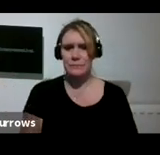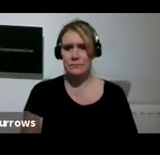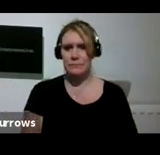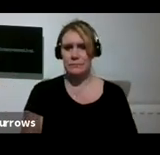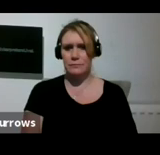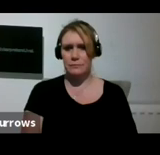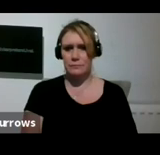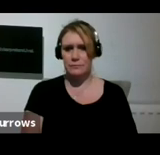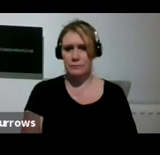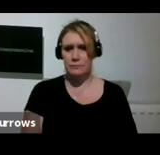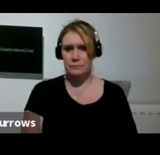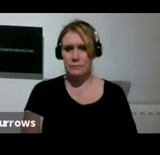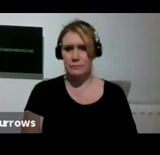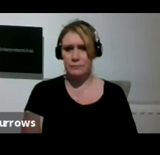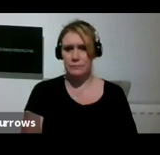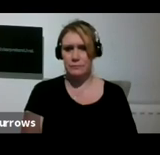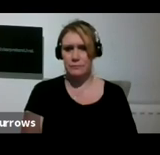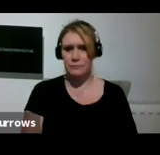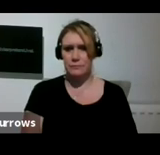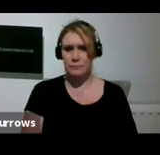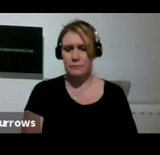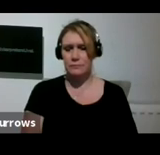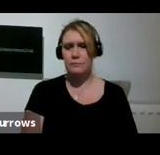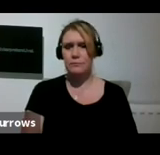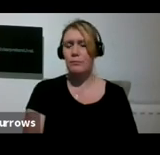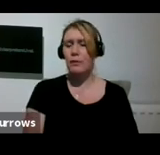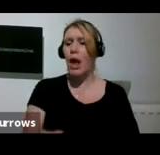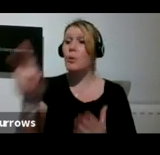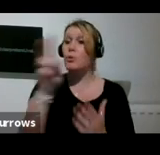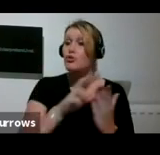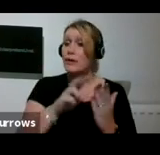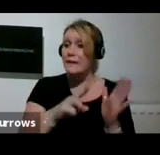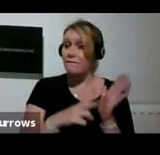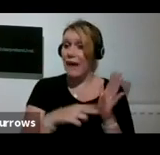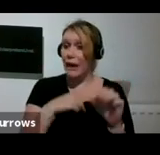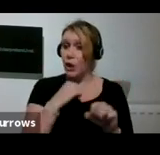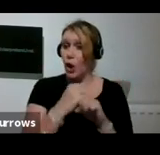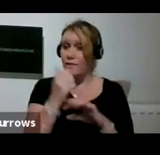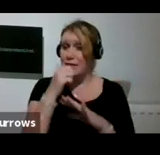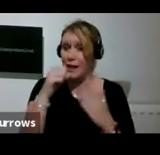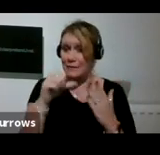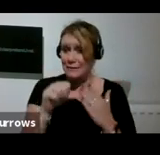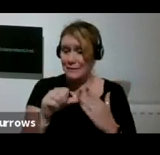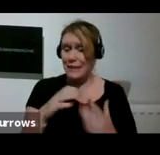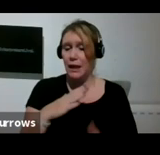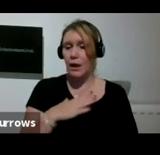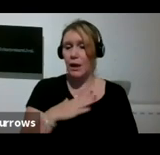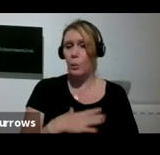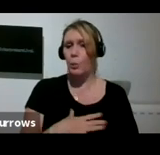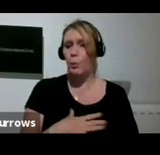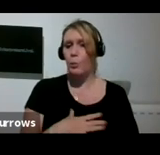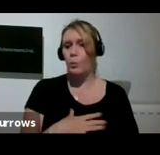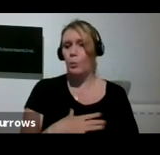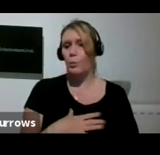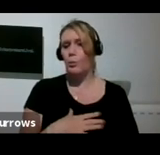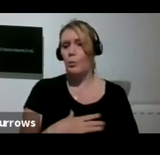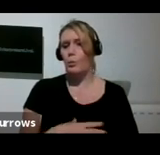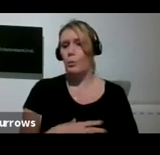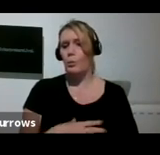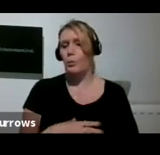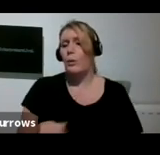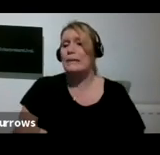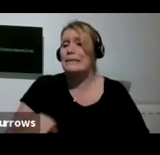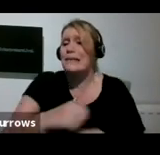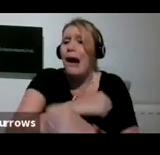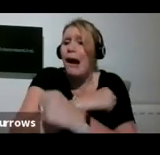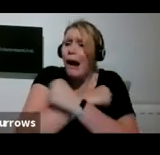OK, and then I wanted to I was reading Van Gogh's letters and I wanted to I wanted to give him a hug. Actually,